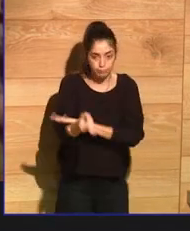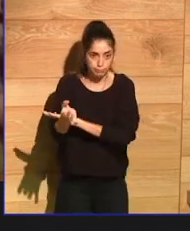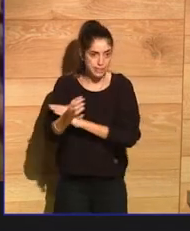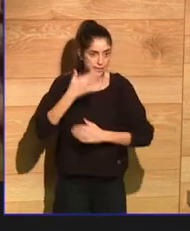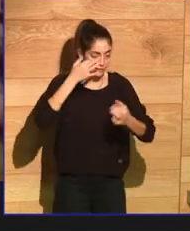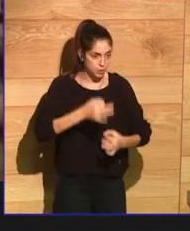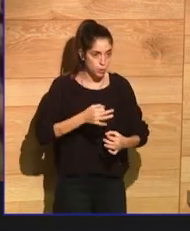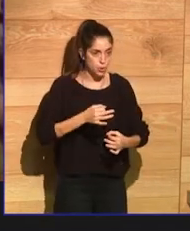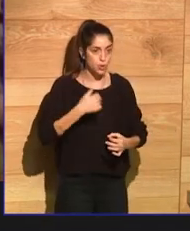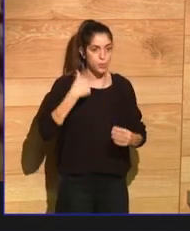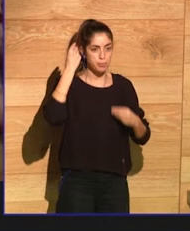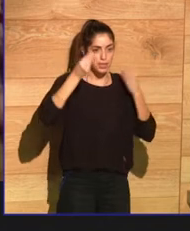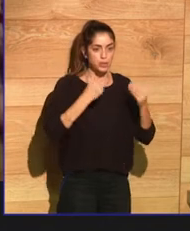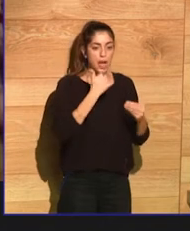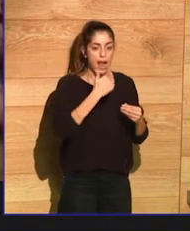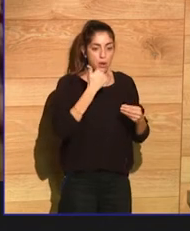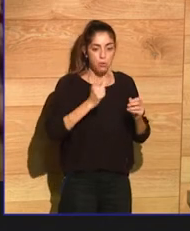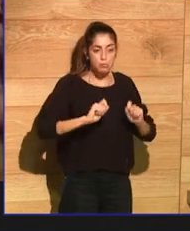to the American sort of political system.